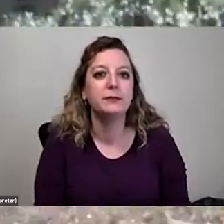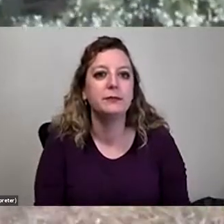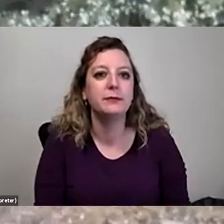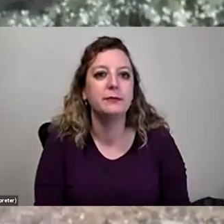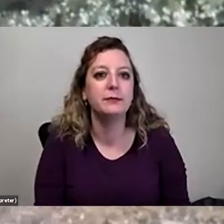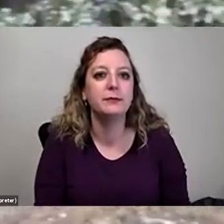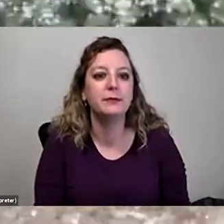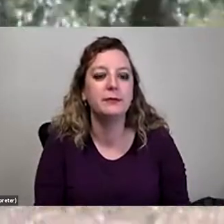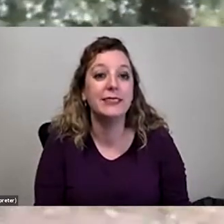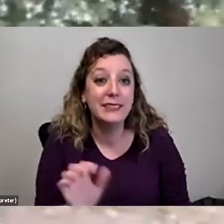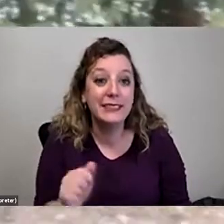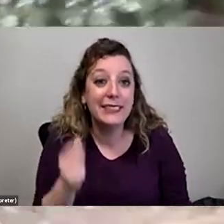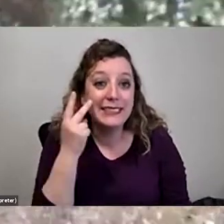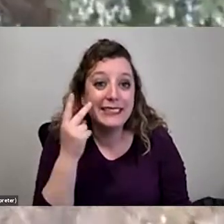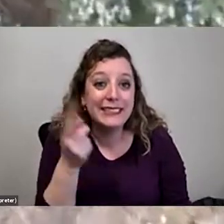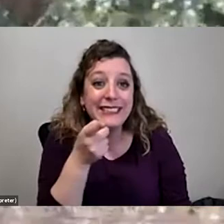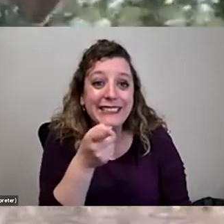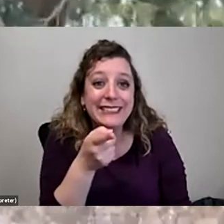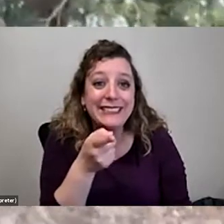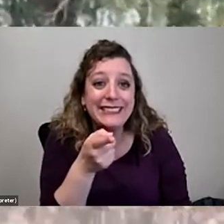Oh, look at this one.